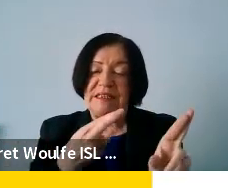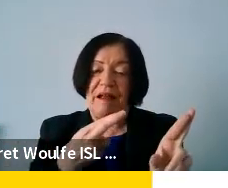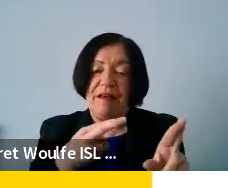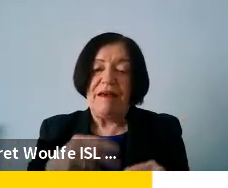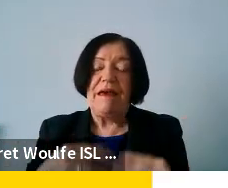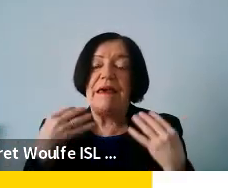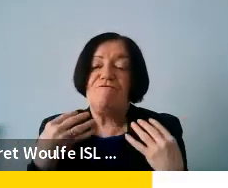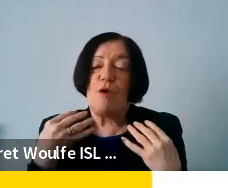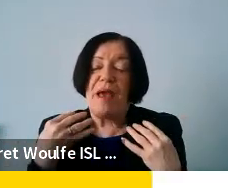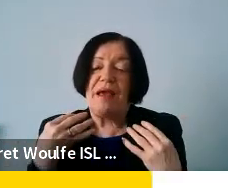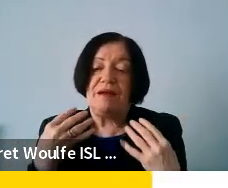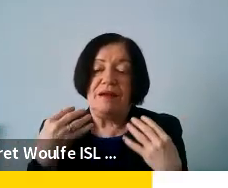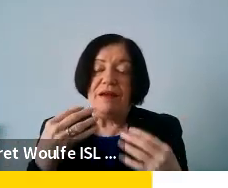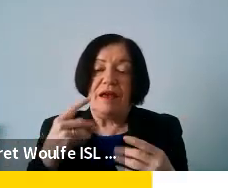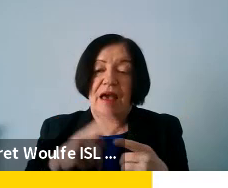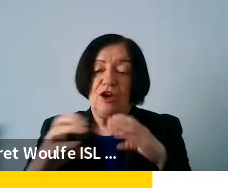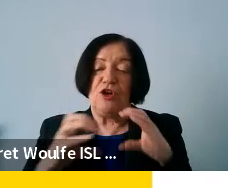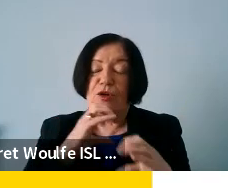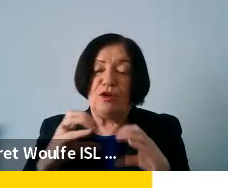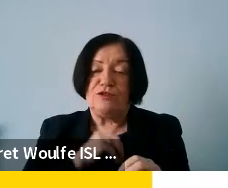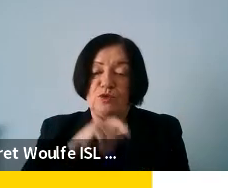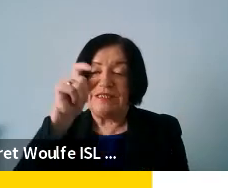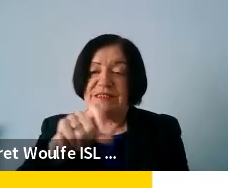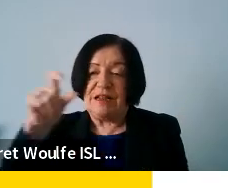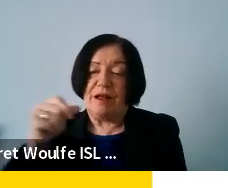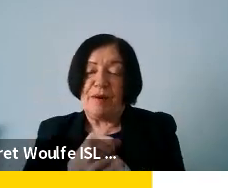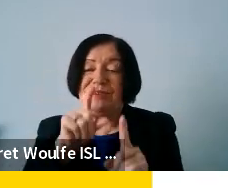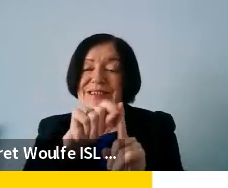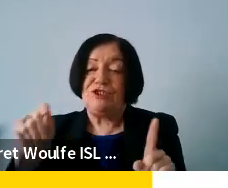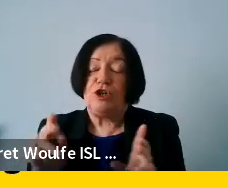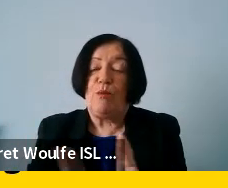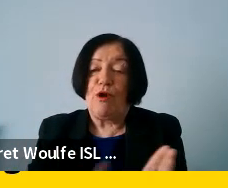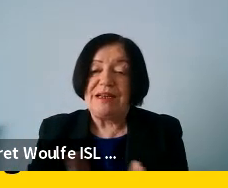information, informing and communicating to citizens about digital practices.